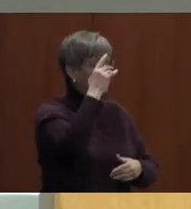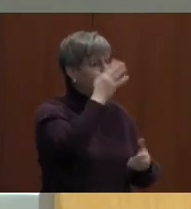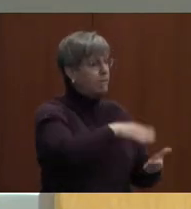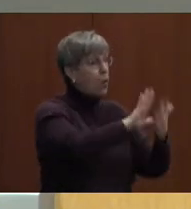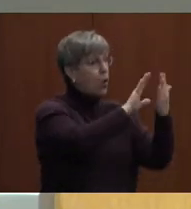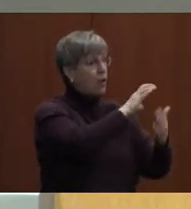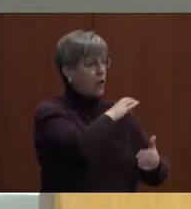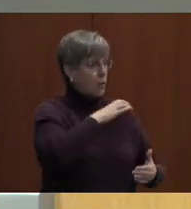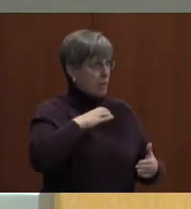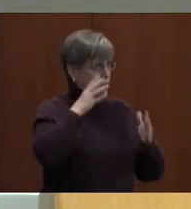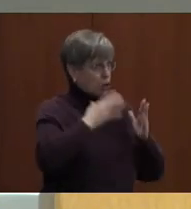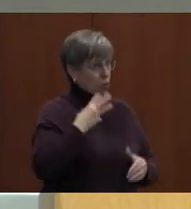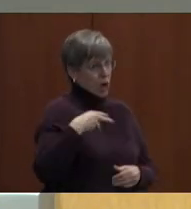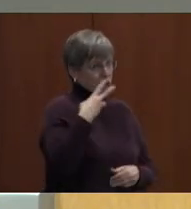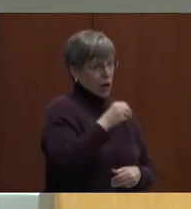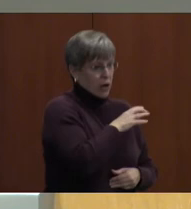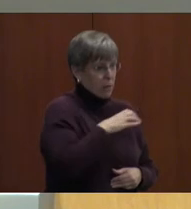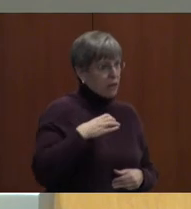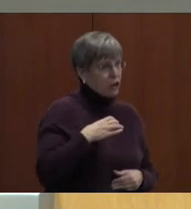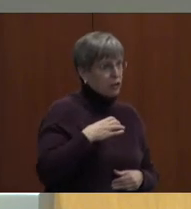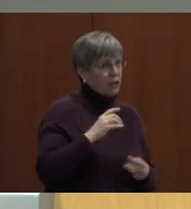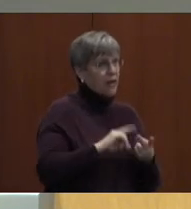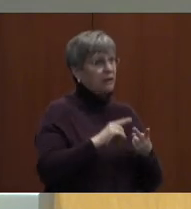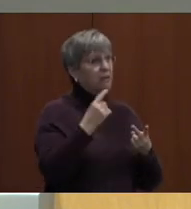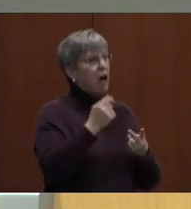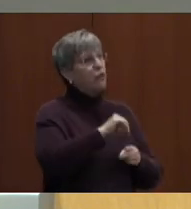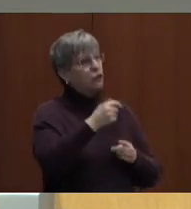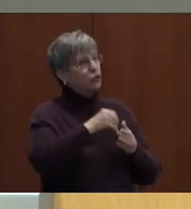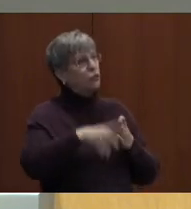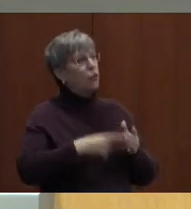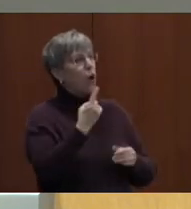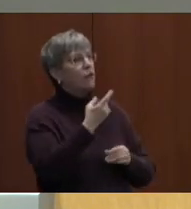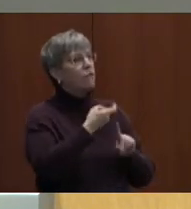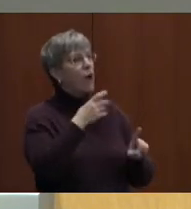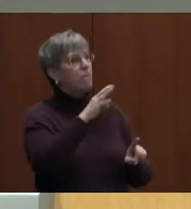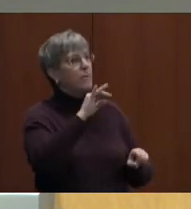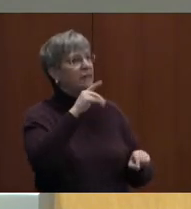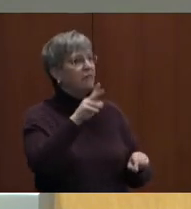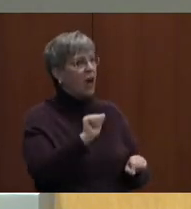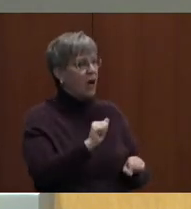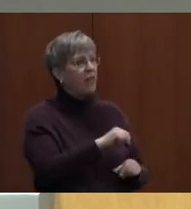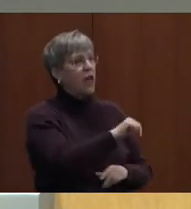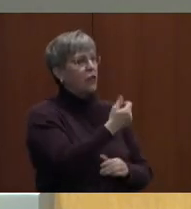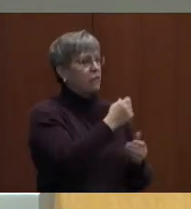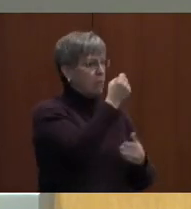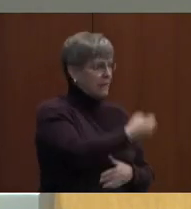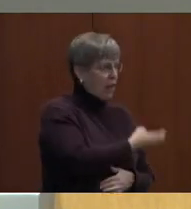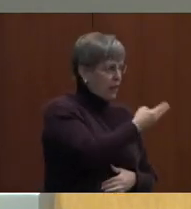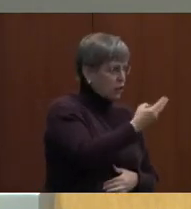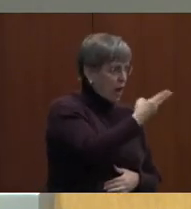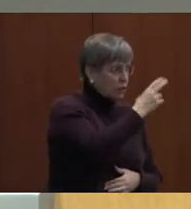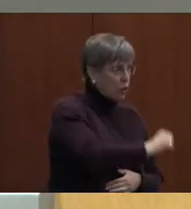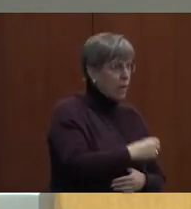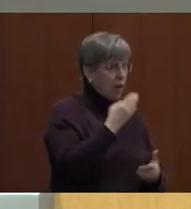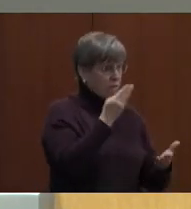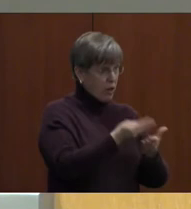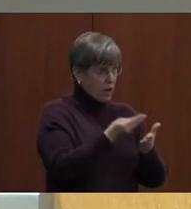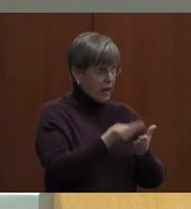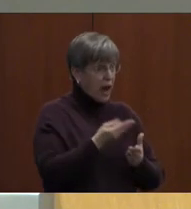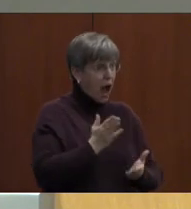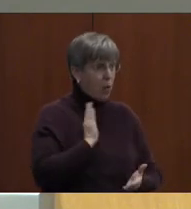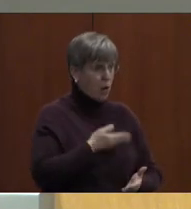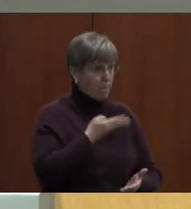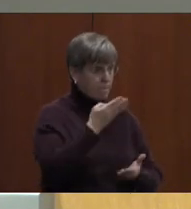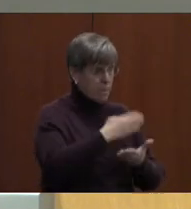two other students, one from BISFA and one from South High, about funding our budget and how